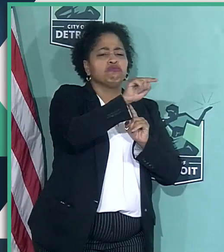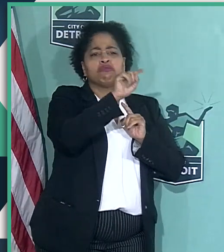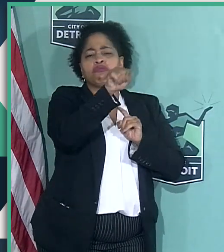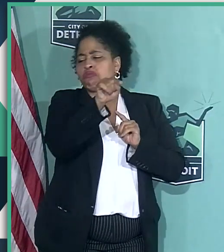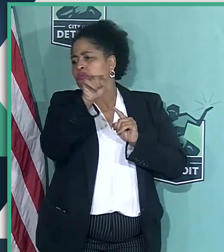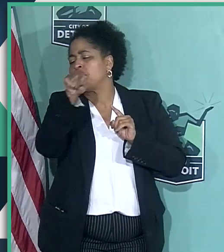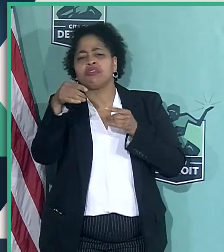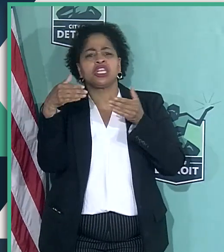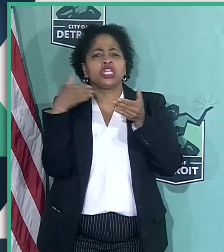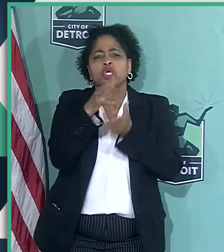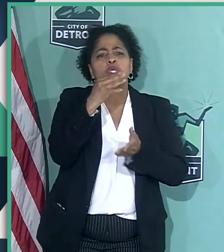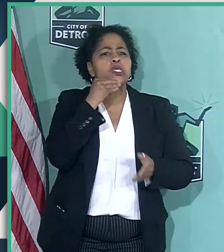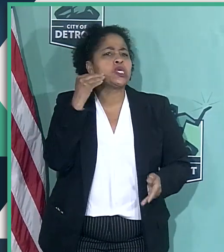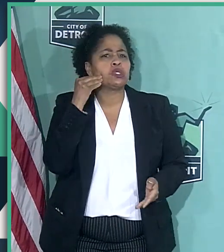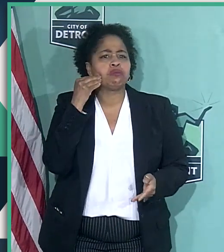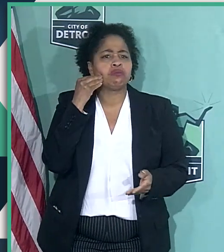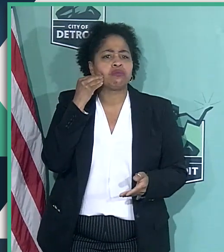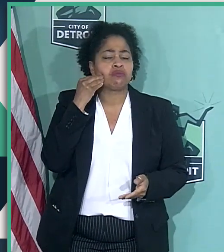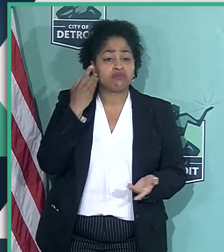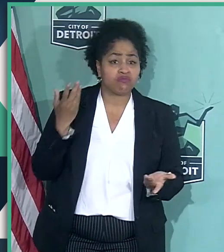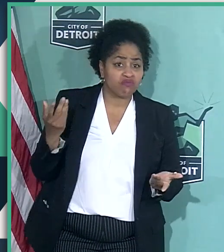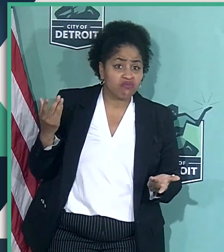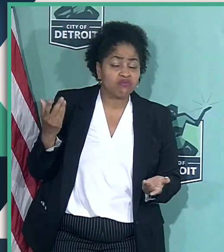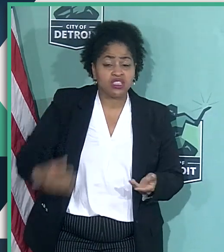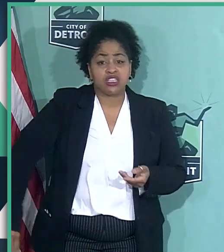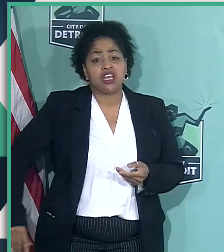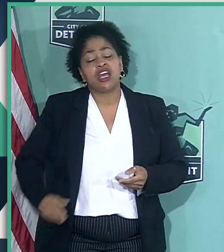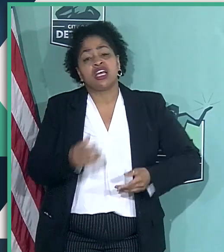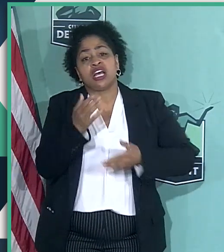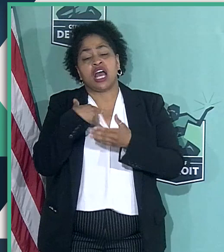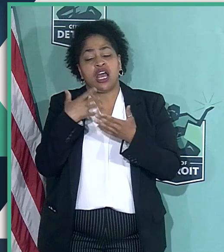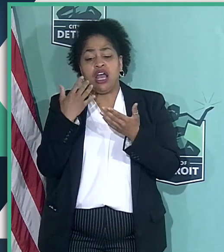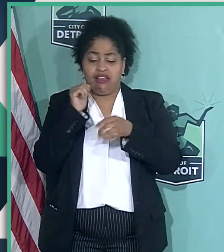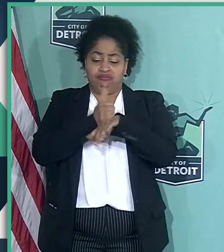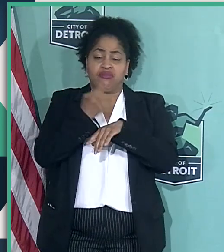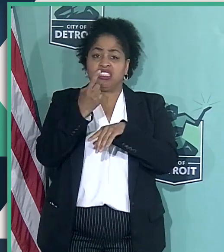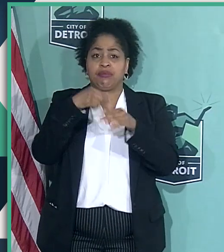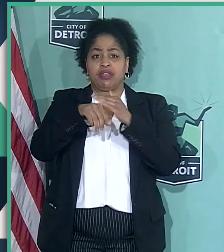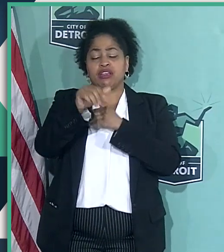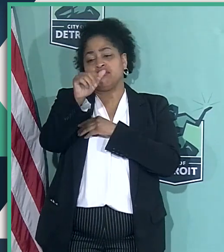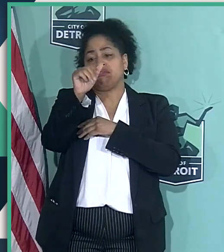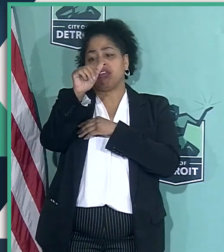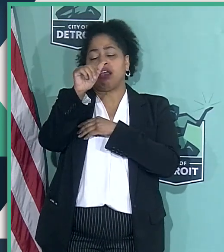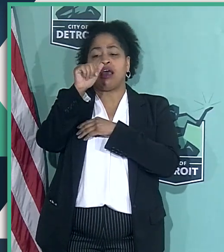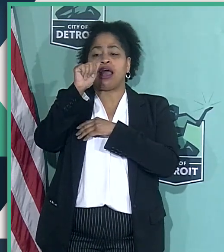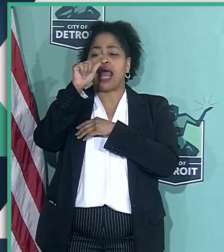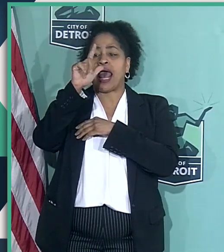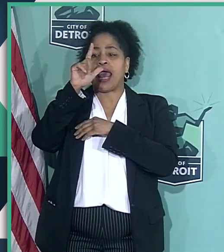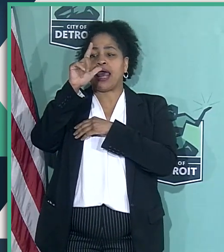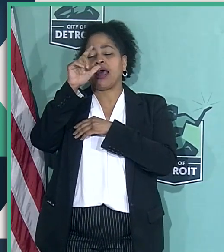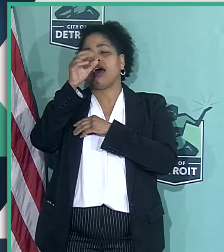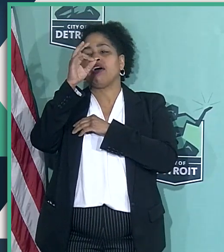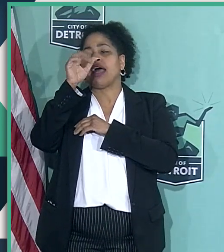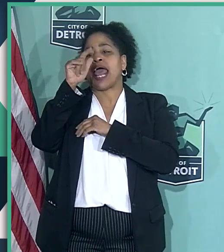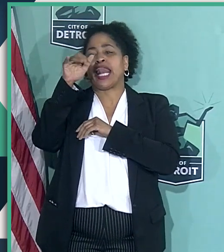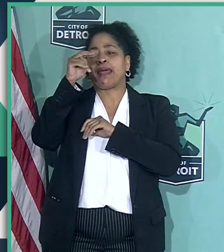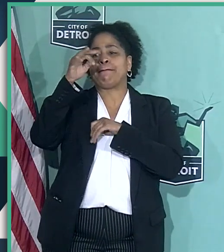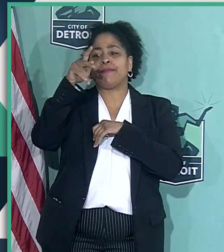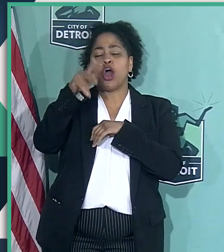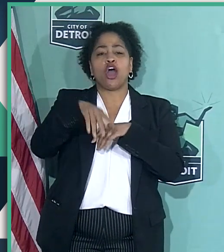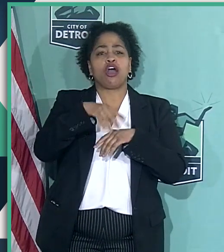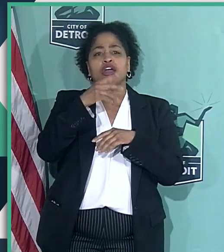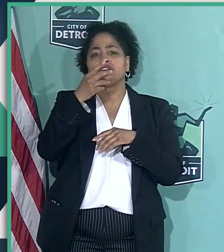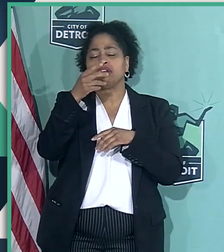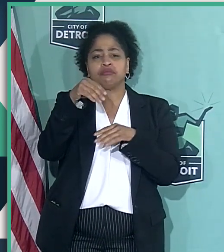closer to your home. Mitch Albom's done something in Highland Park. Rite Aid Pharmacy's done something in Wyoming. Dr. Phil Levy